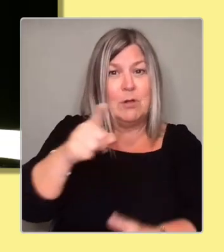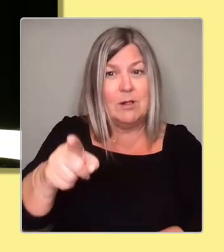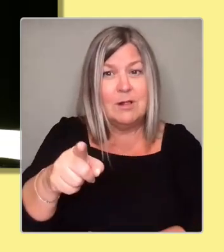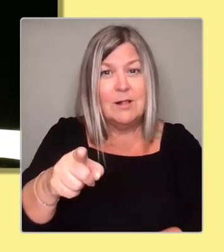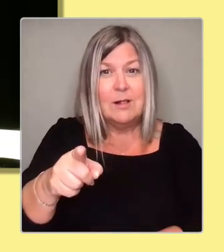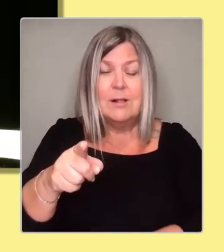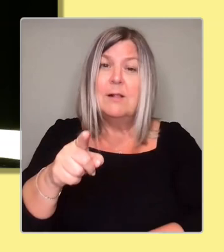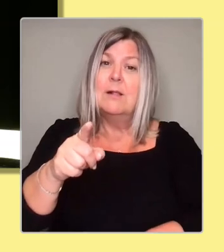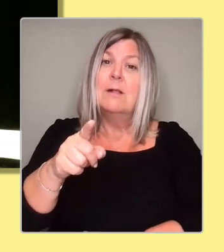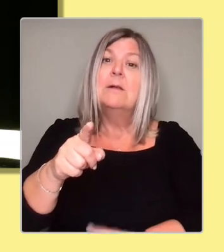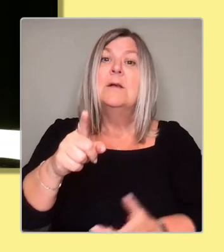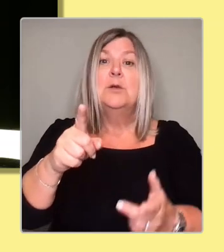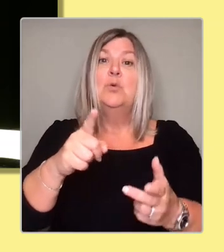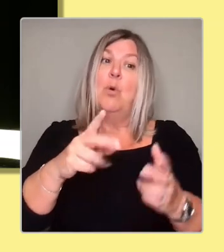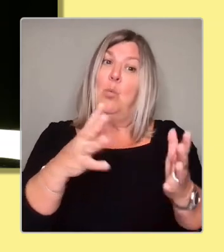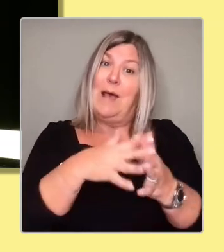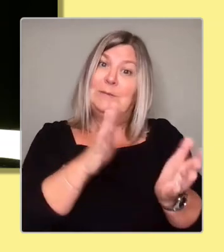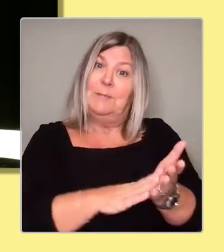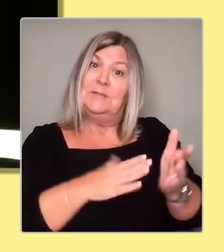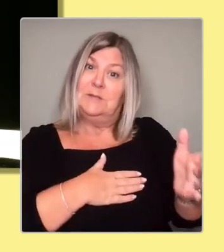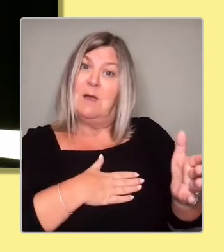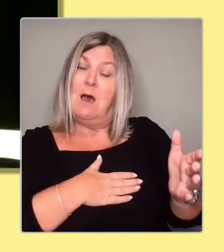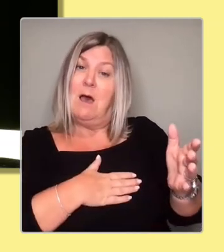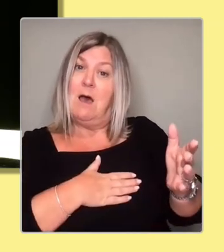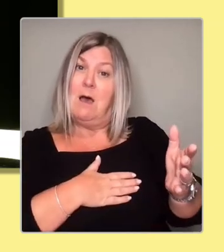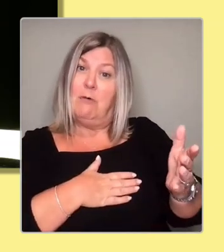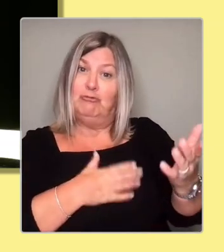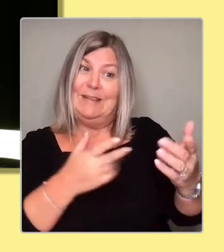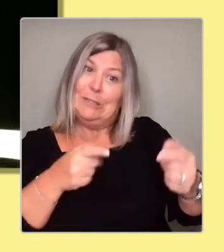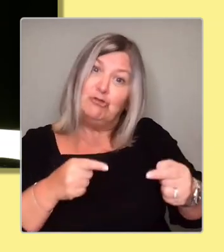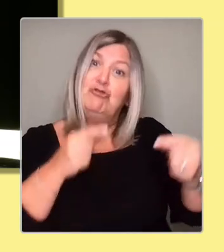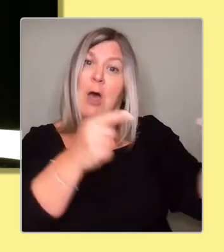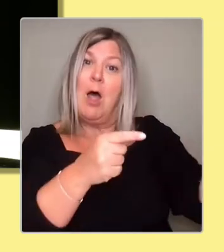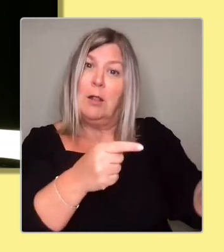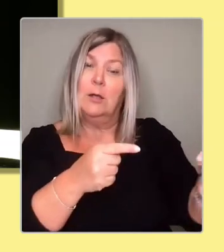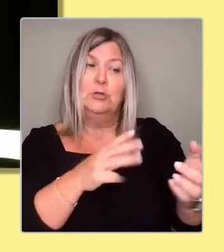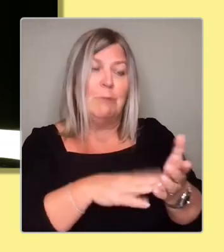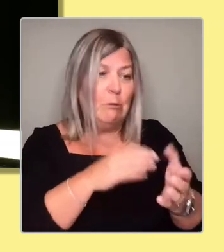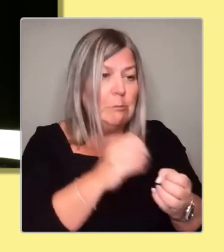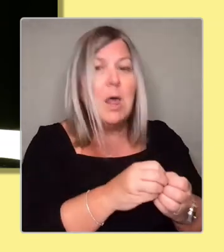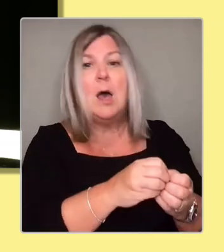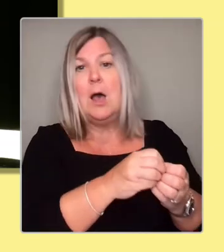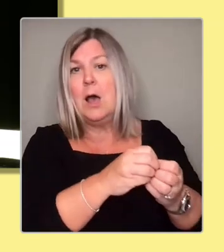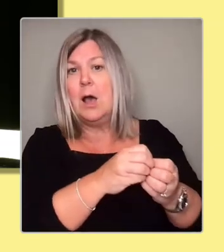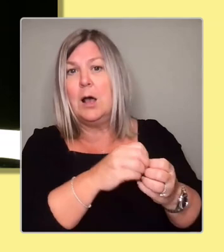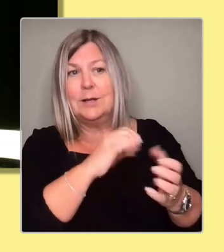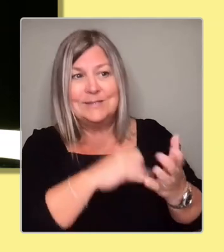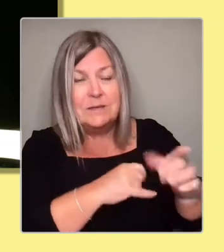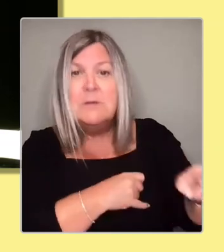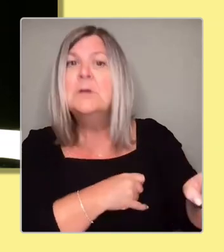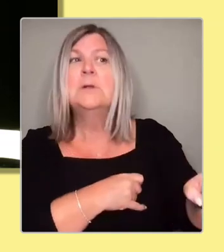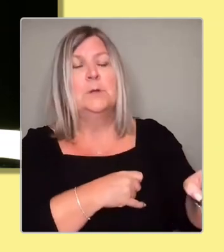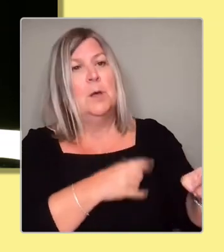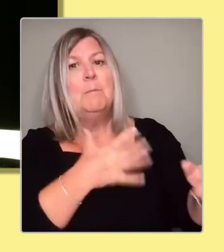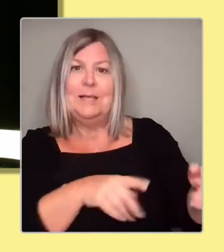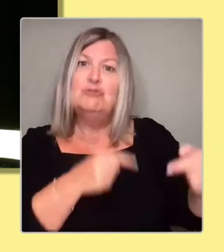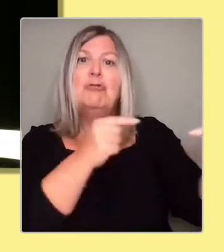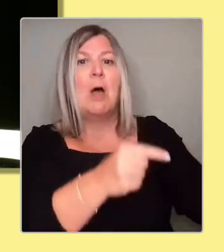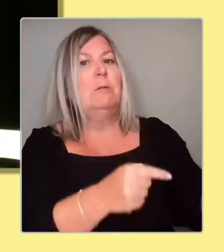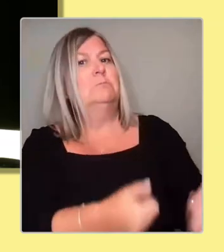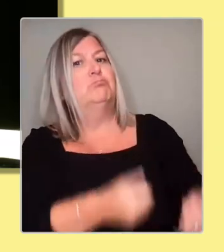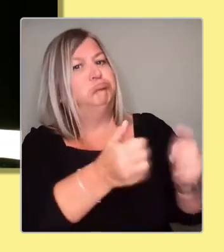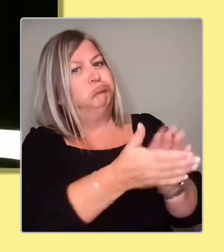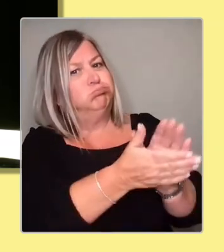account on energy bills. But what can we do? I want to make sure we increase the fuel and security fund. It's helped many, many families right across Scotland.